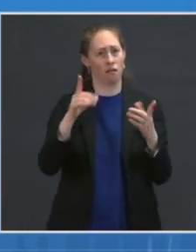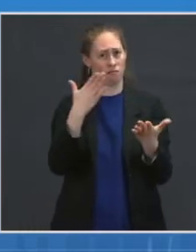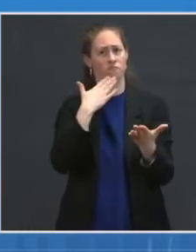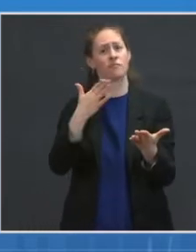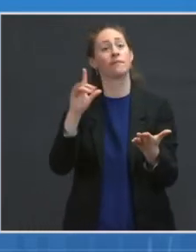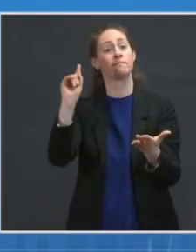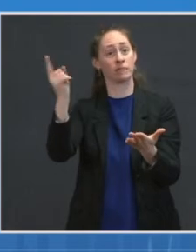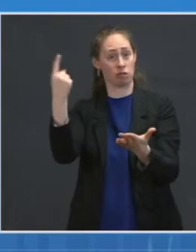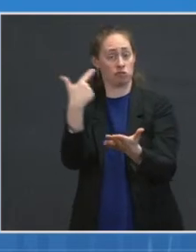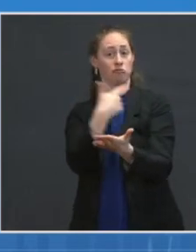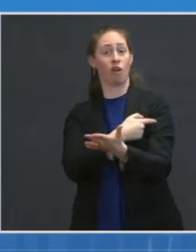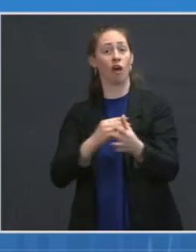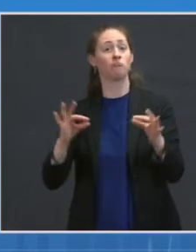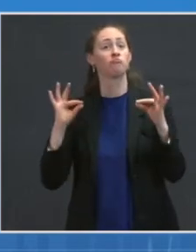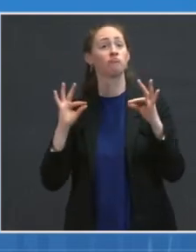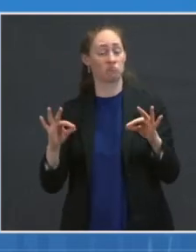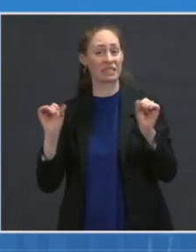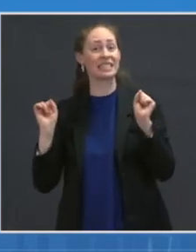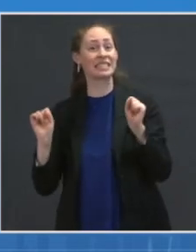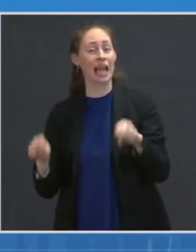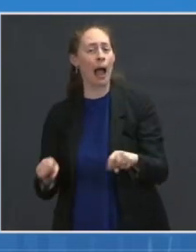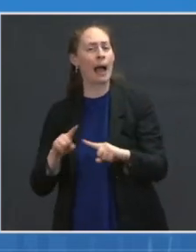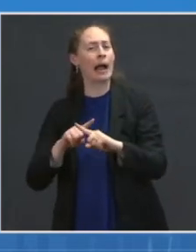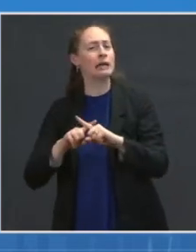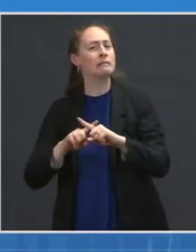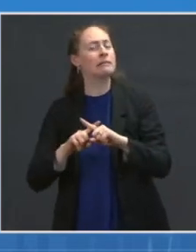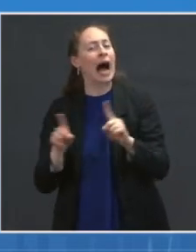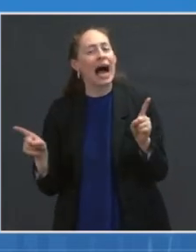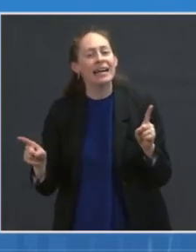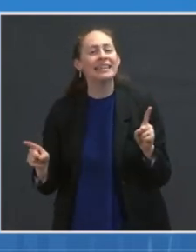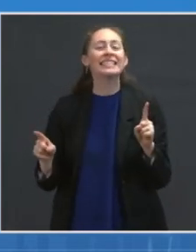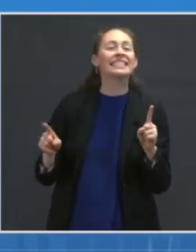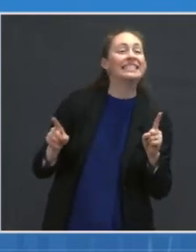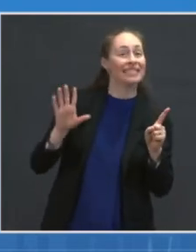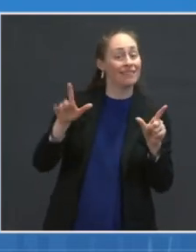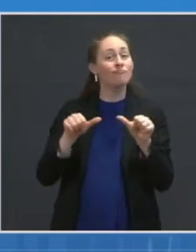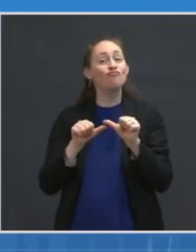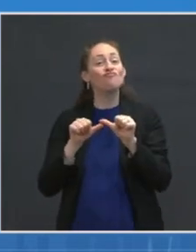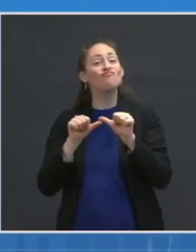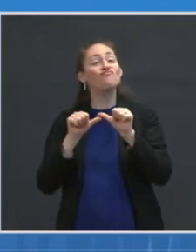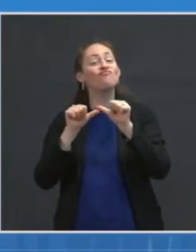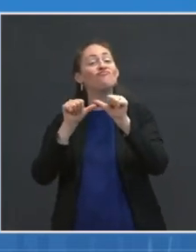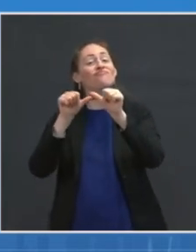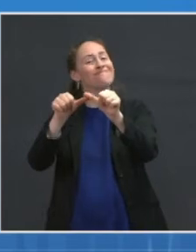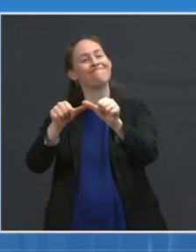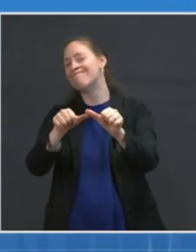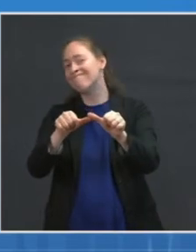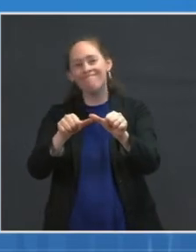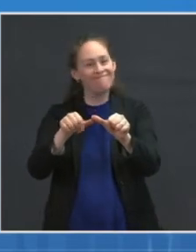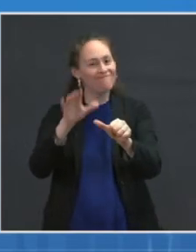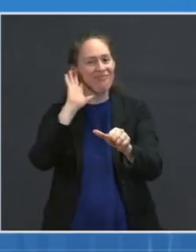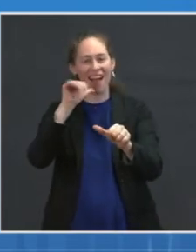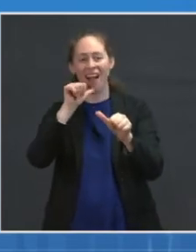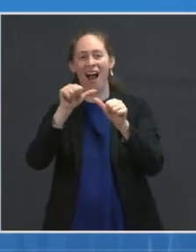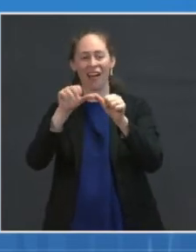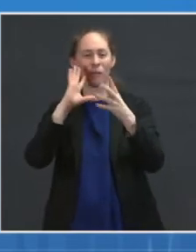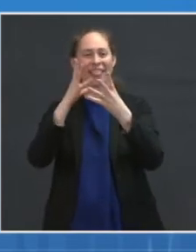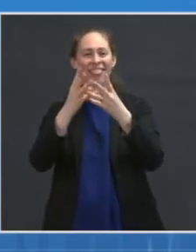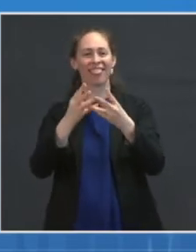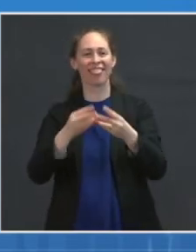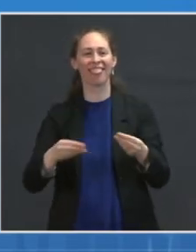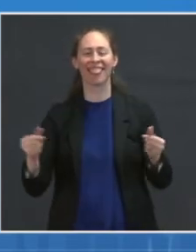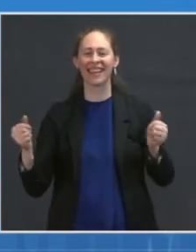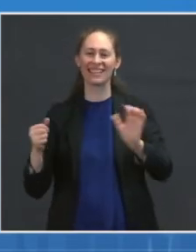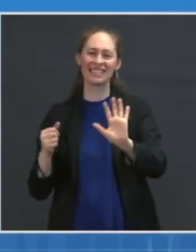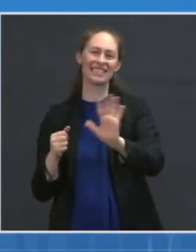single dose, it clearly is not durable. We know that. The durability is not as much as the